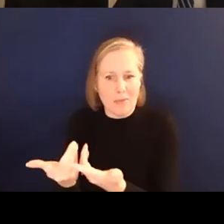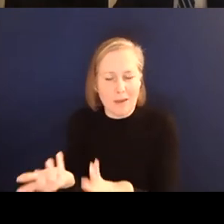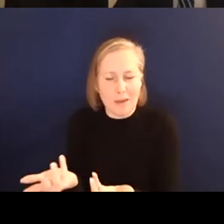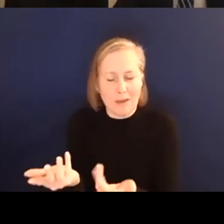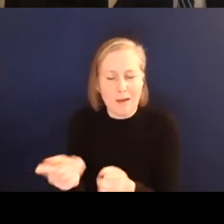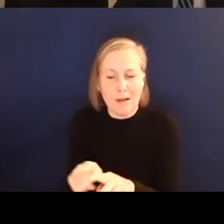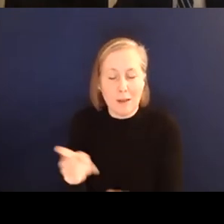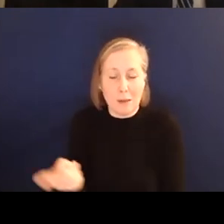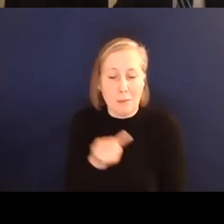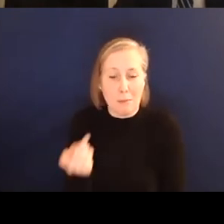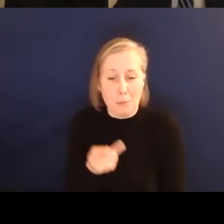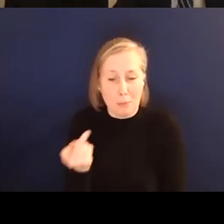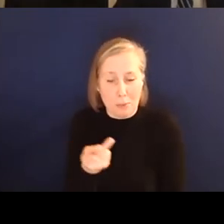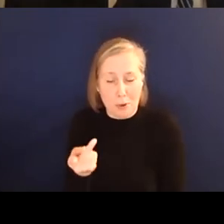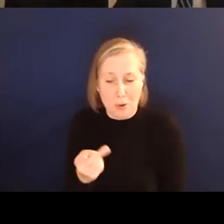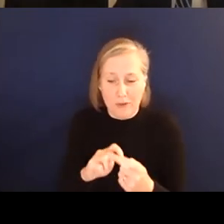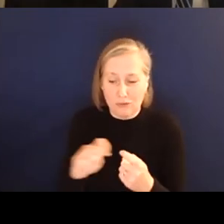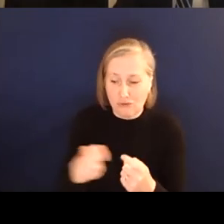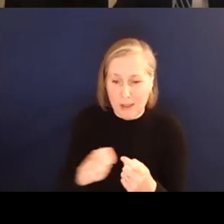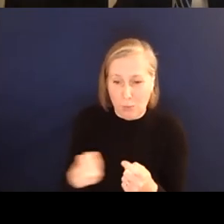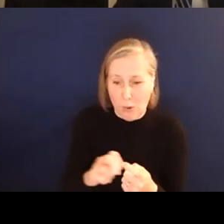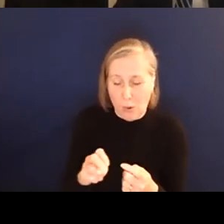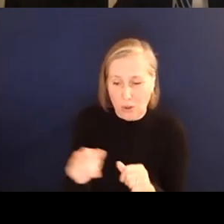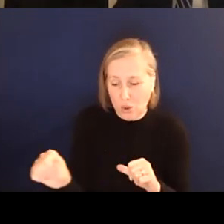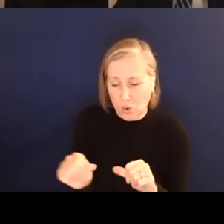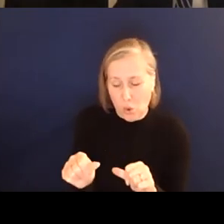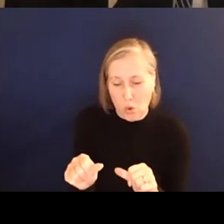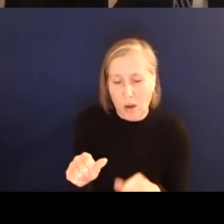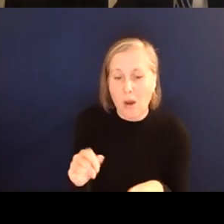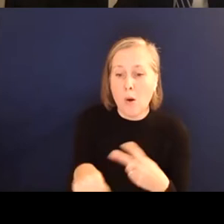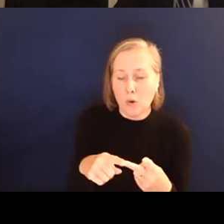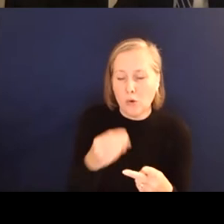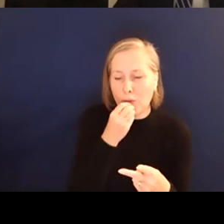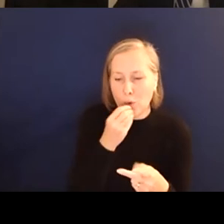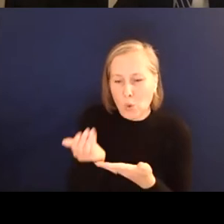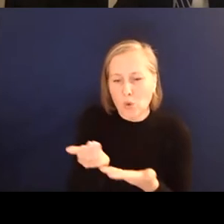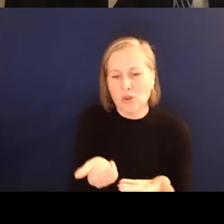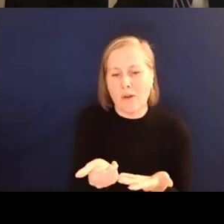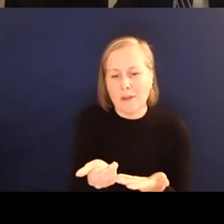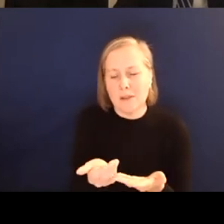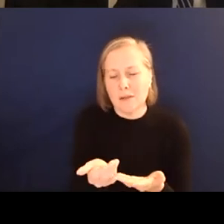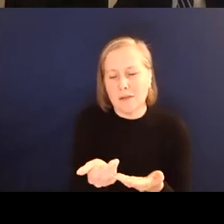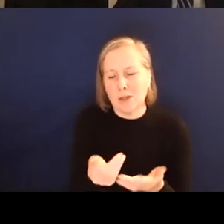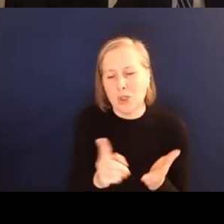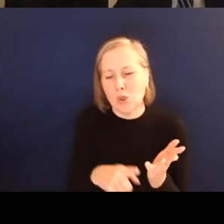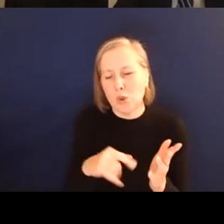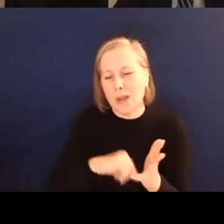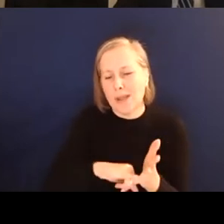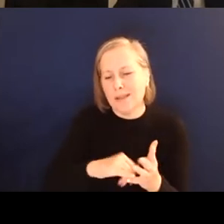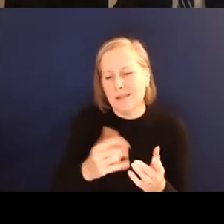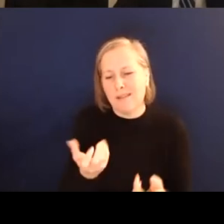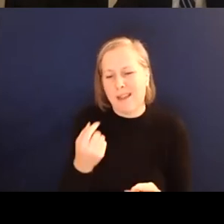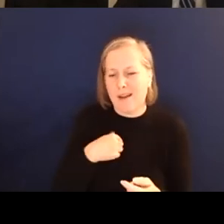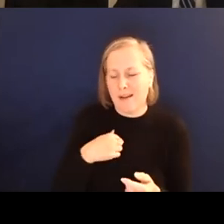both a, for transportation and for food and goods delivery as well. In the U S we have neuro, which is delivering